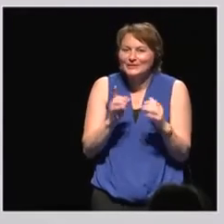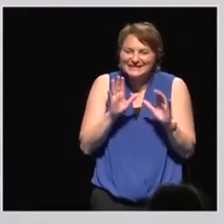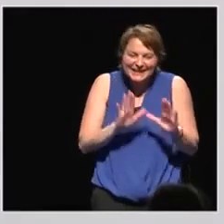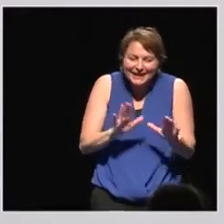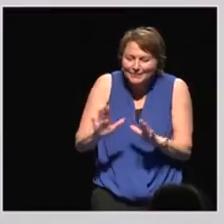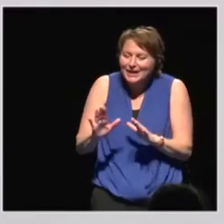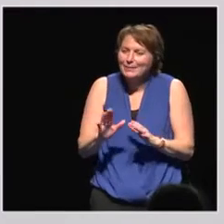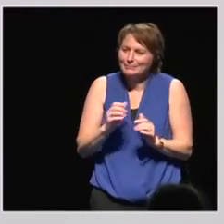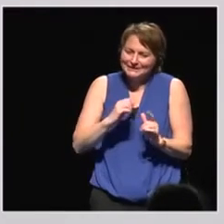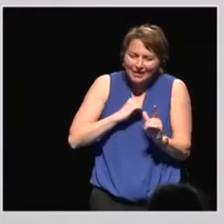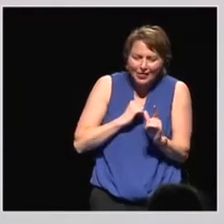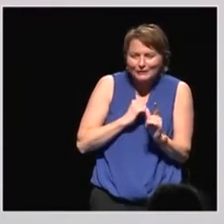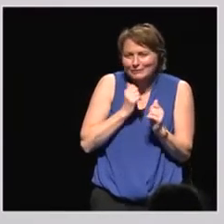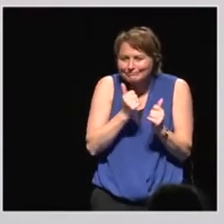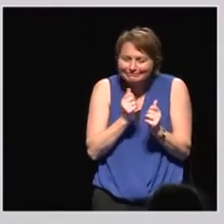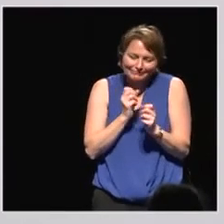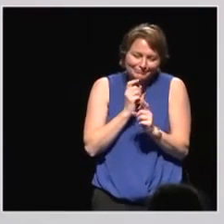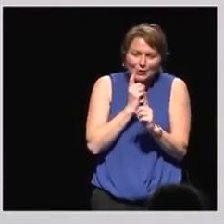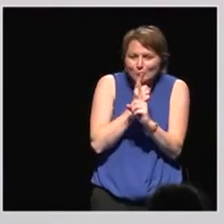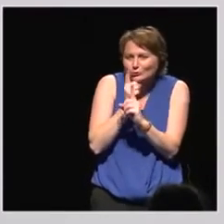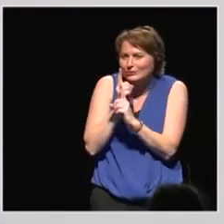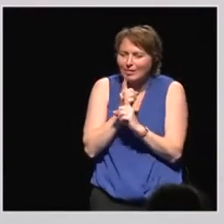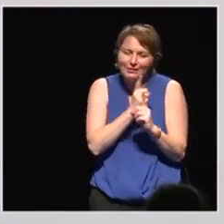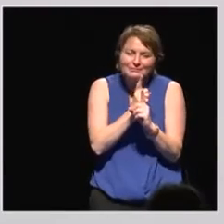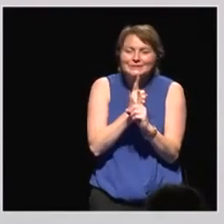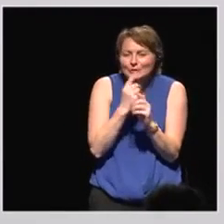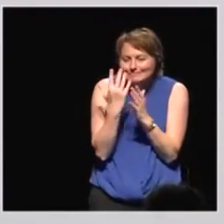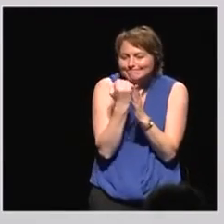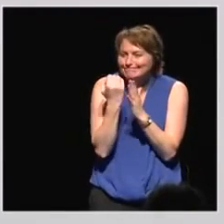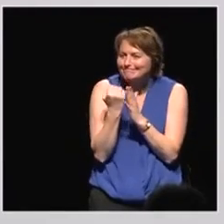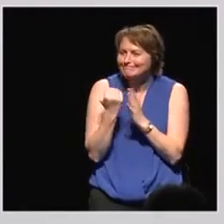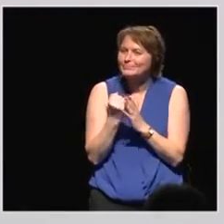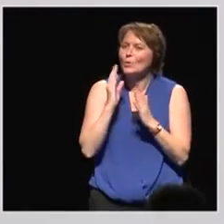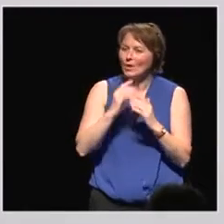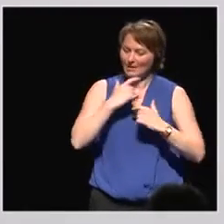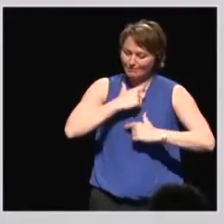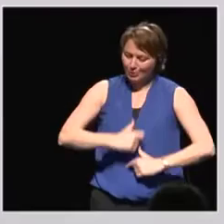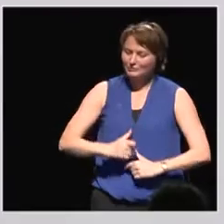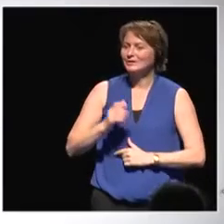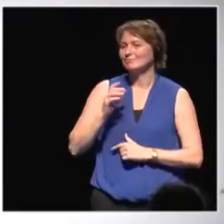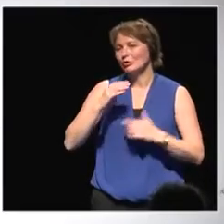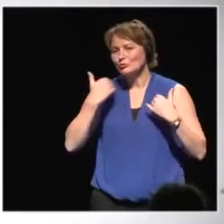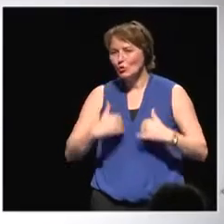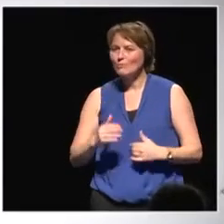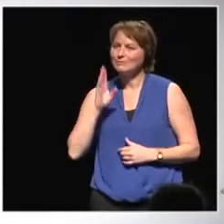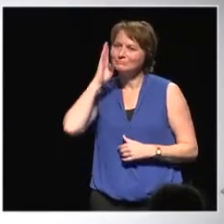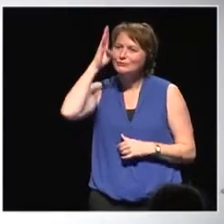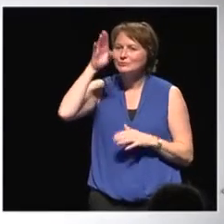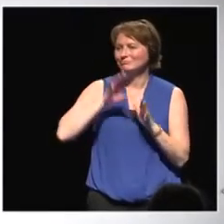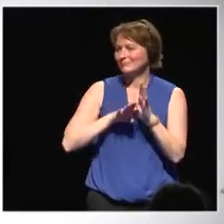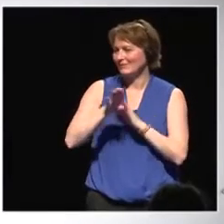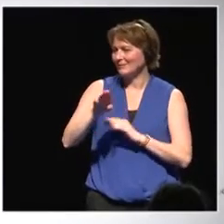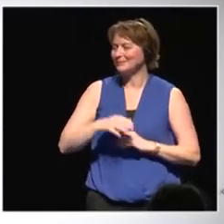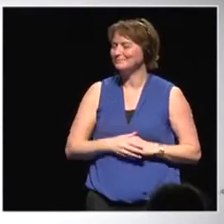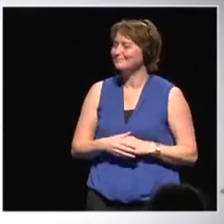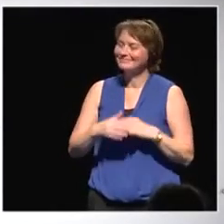personal encounters at the core of future and human development. Thank you, Helmut. I